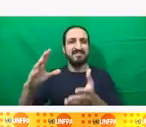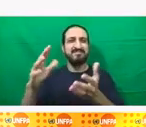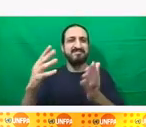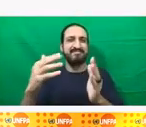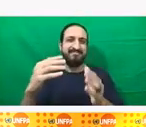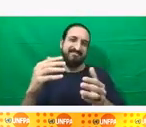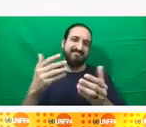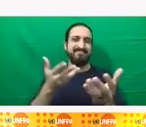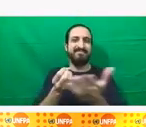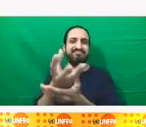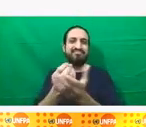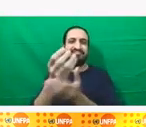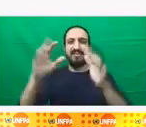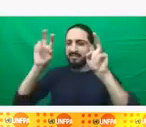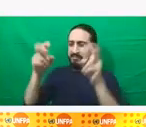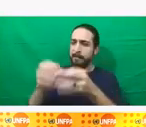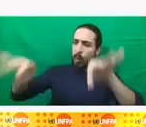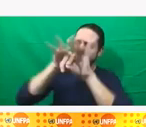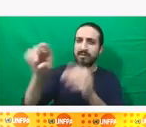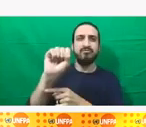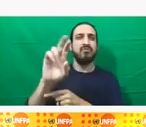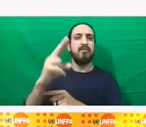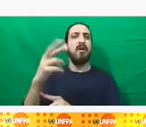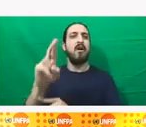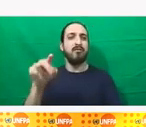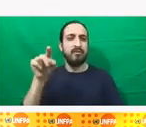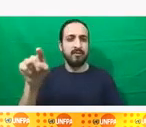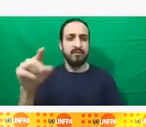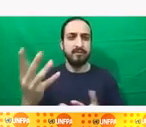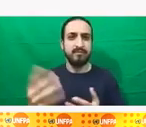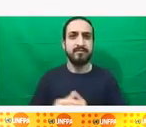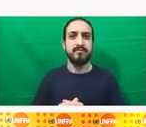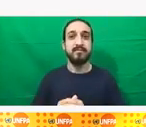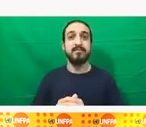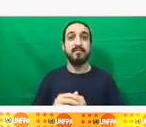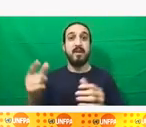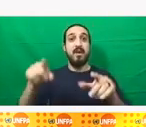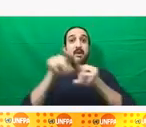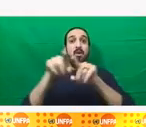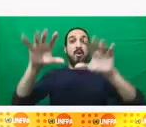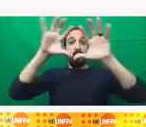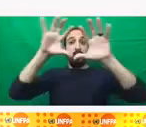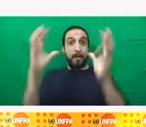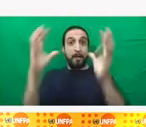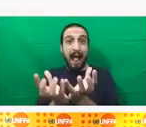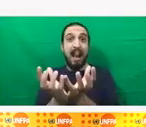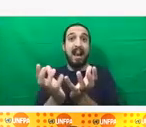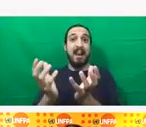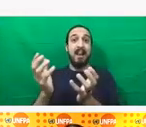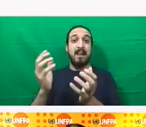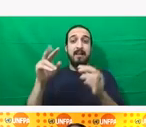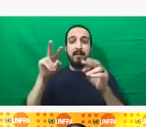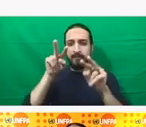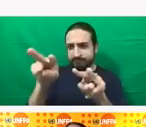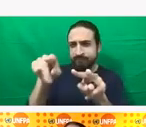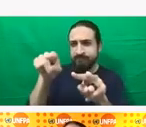but also at the global level, there's potential to increase the focus of SRHR through gender transformative climate